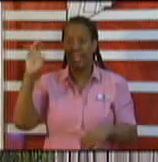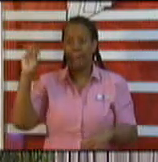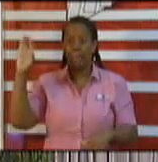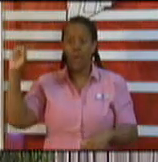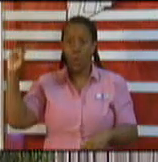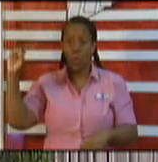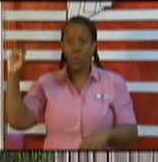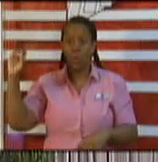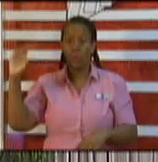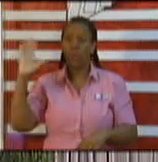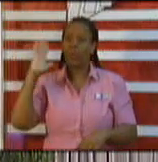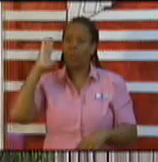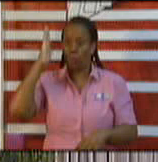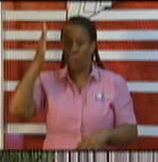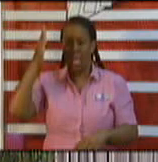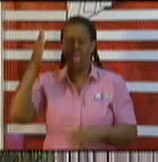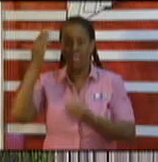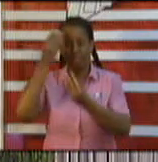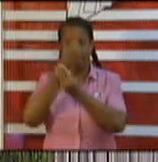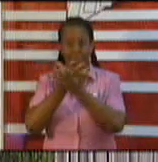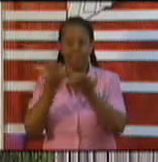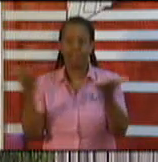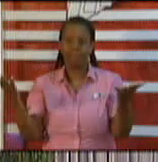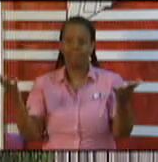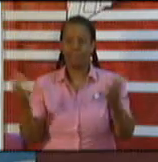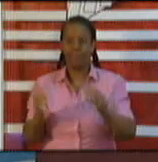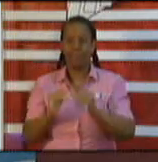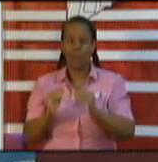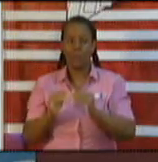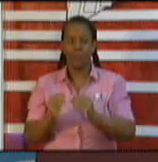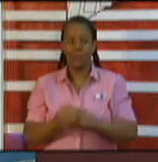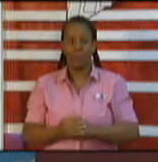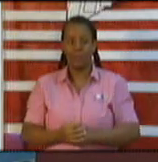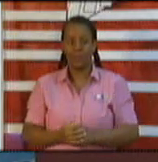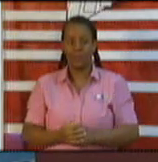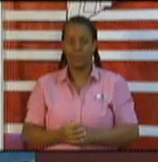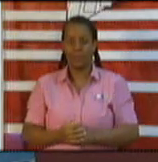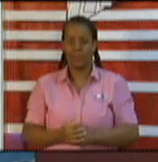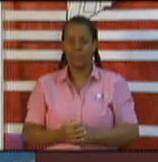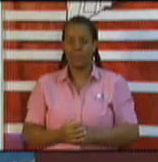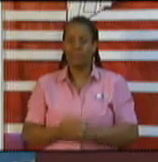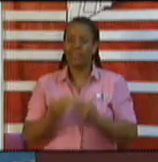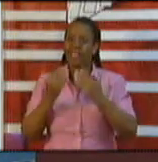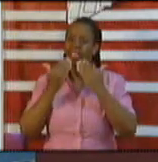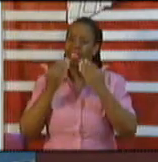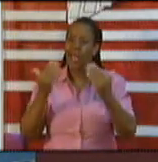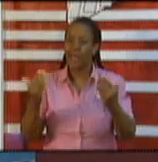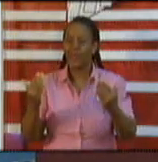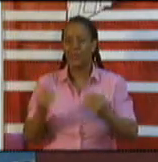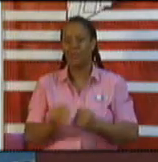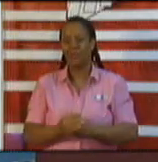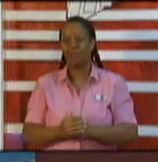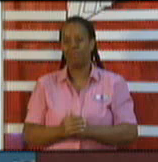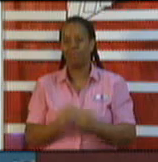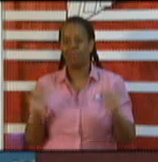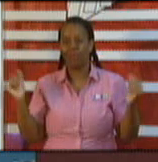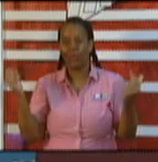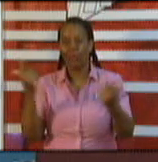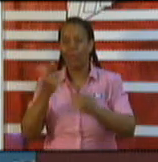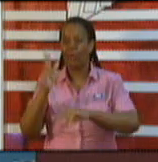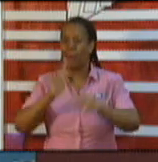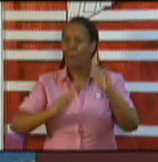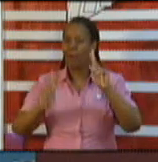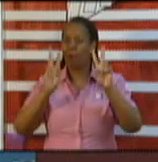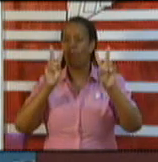Parasram, will provide us with a clinical update. Dr. Parasram. Thank you, Minister Cox. Honorable Ministers, members of the media,